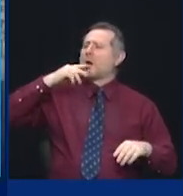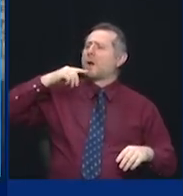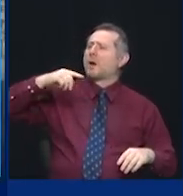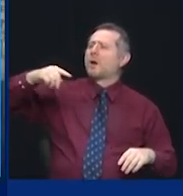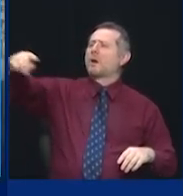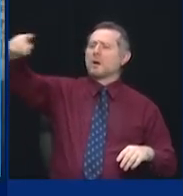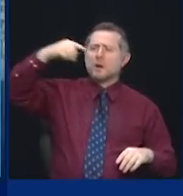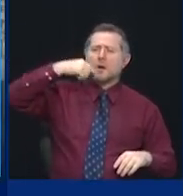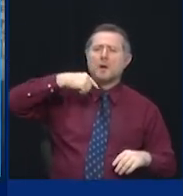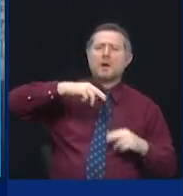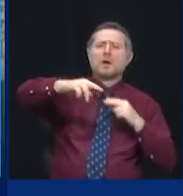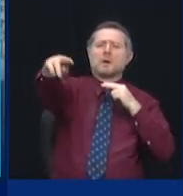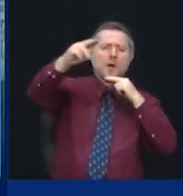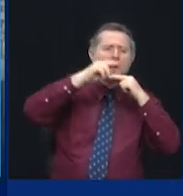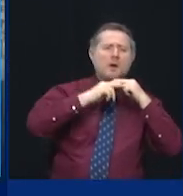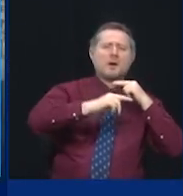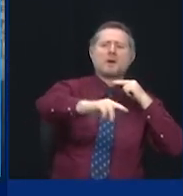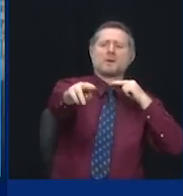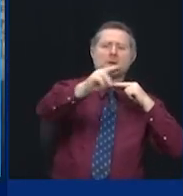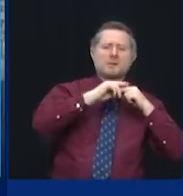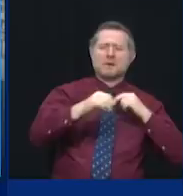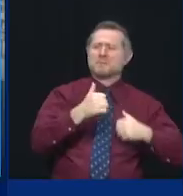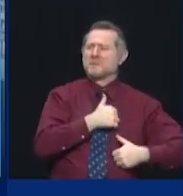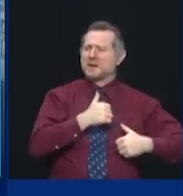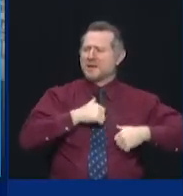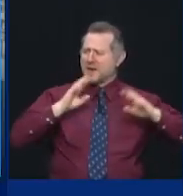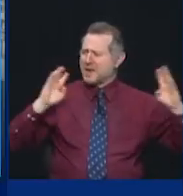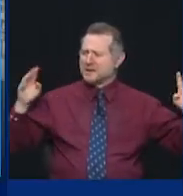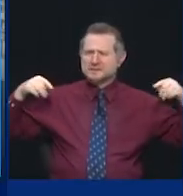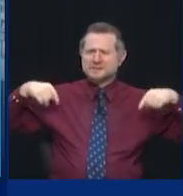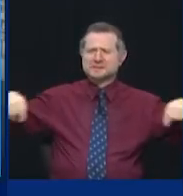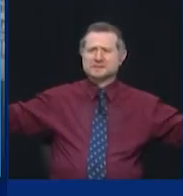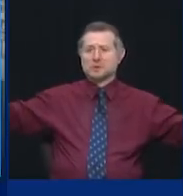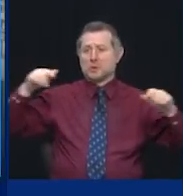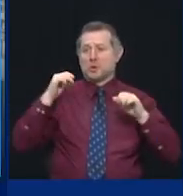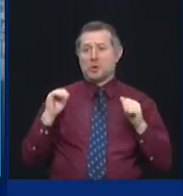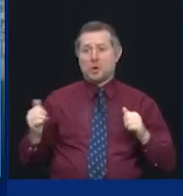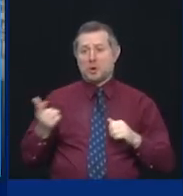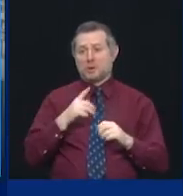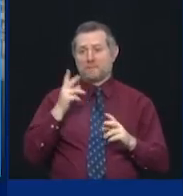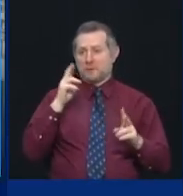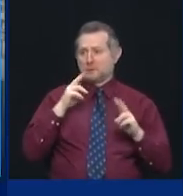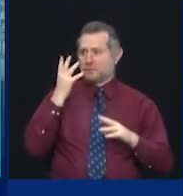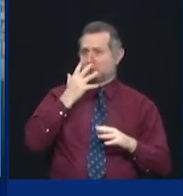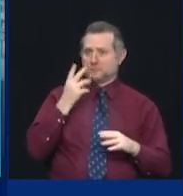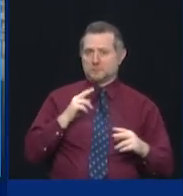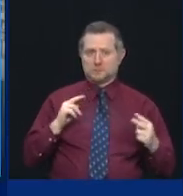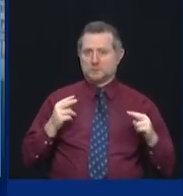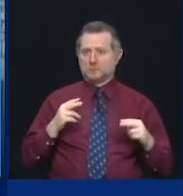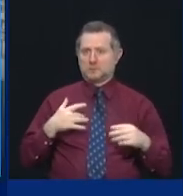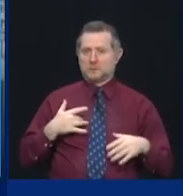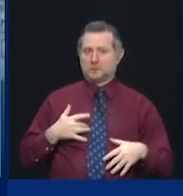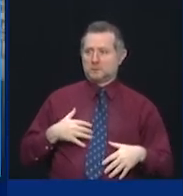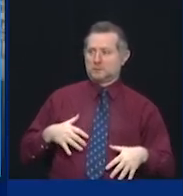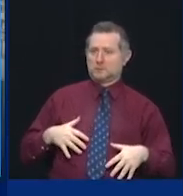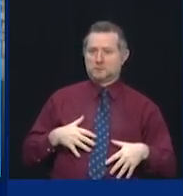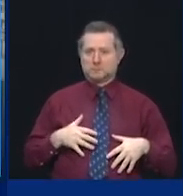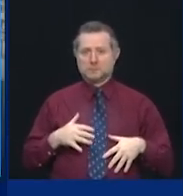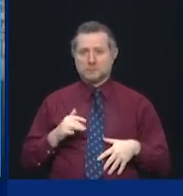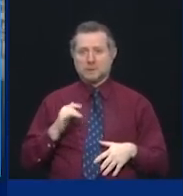personnel, everyone frightened. It looked like an apocalyptic situation.